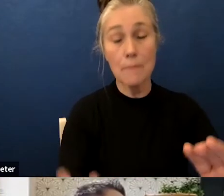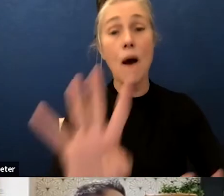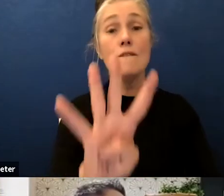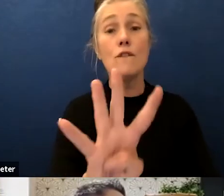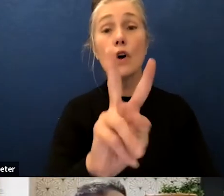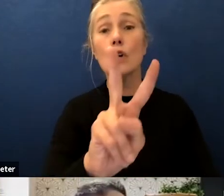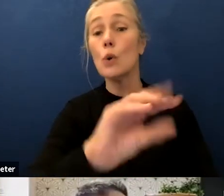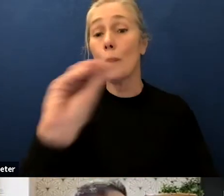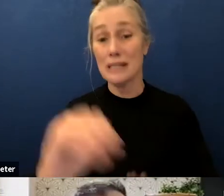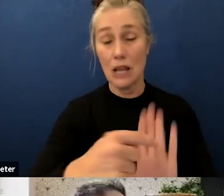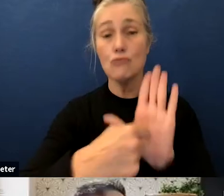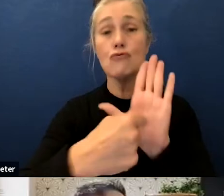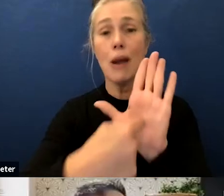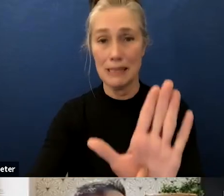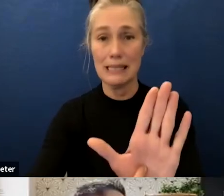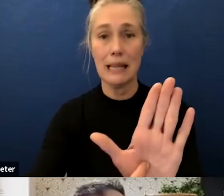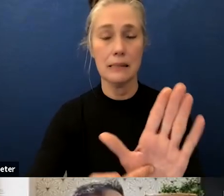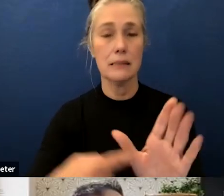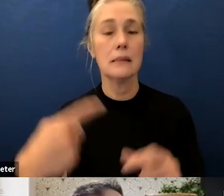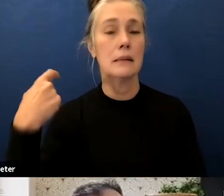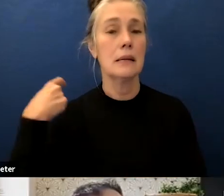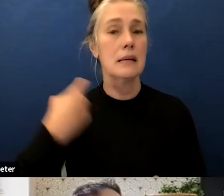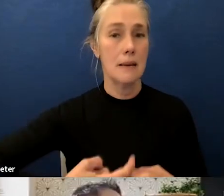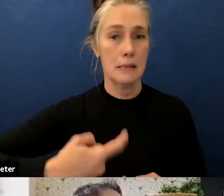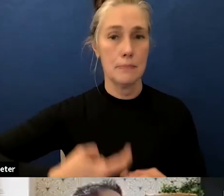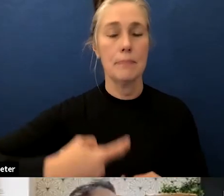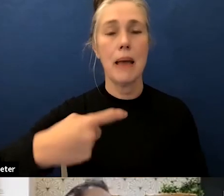representation so um